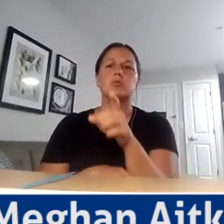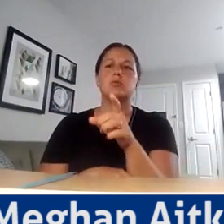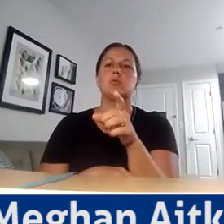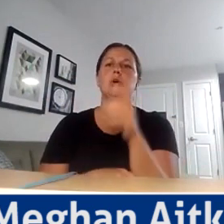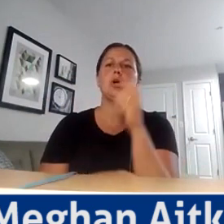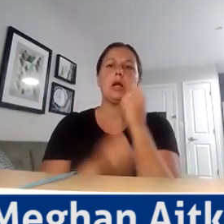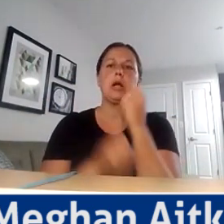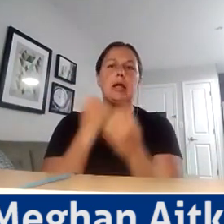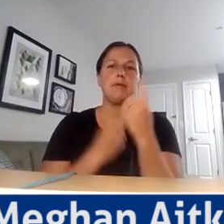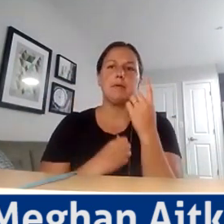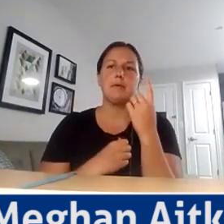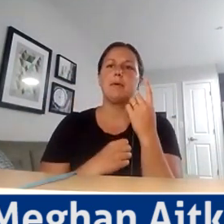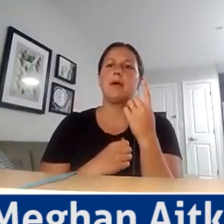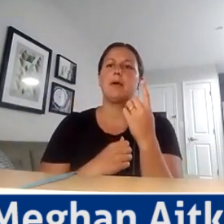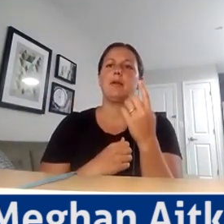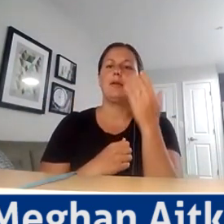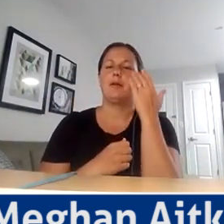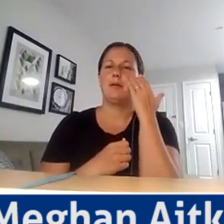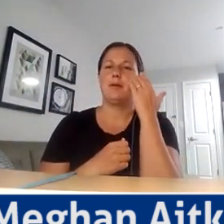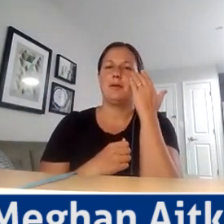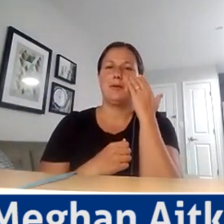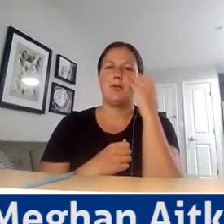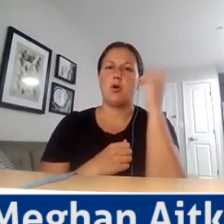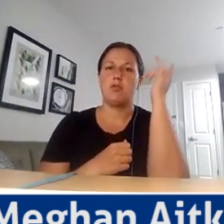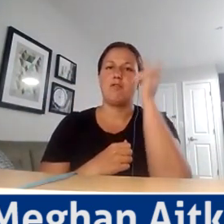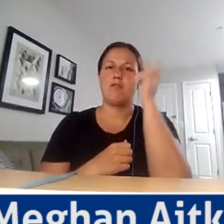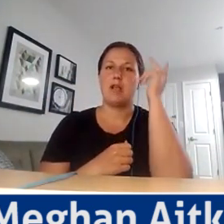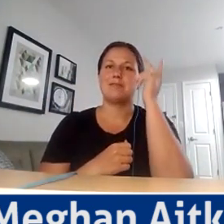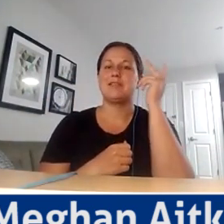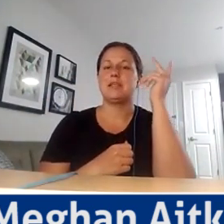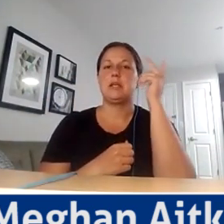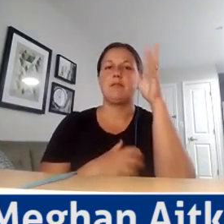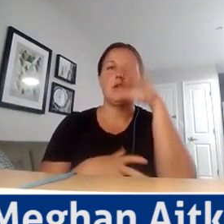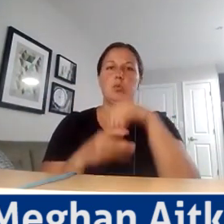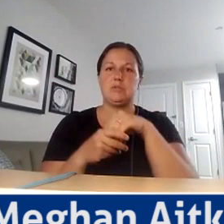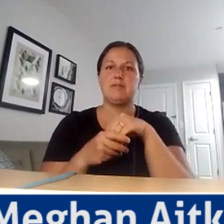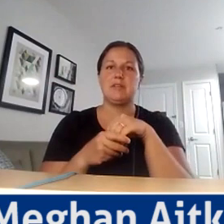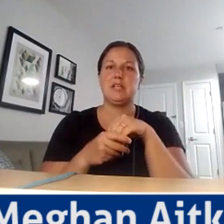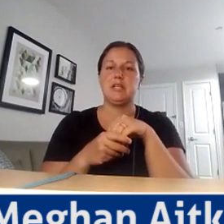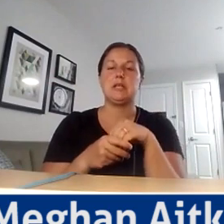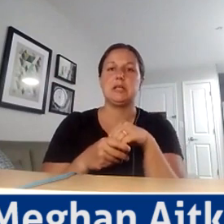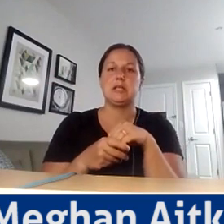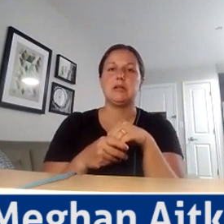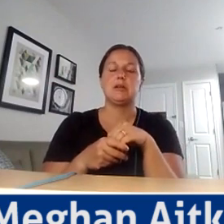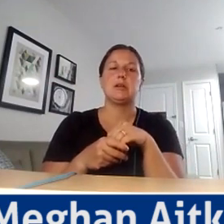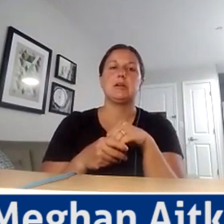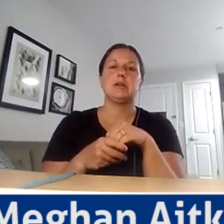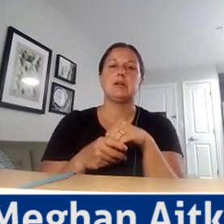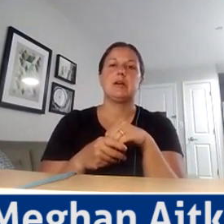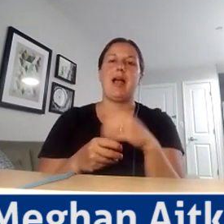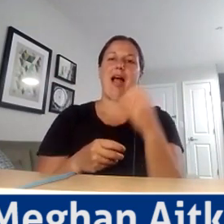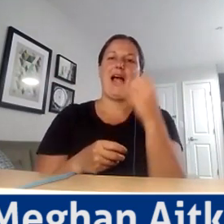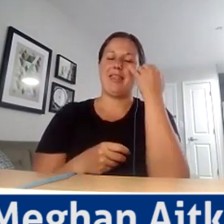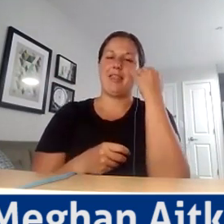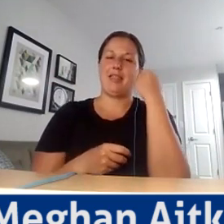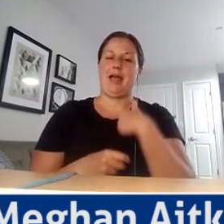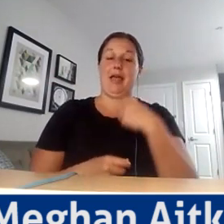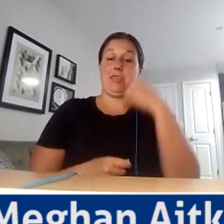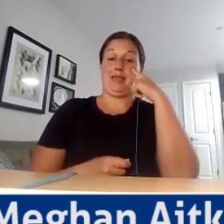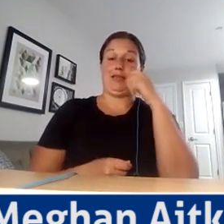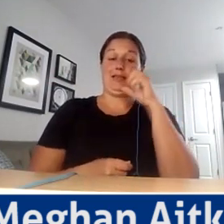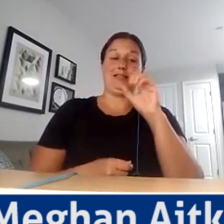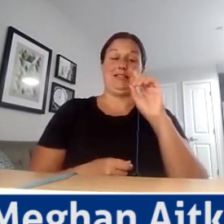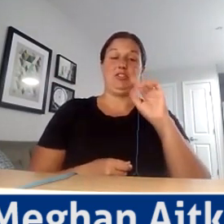everyone, that, you know, there's a philosophy of inclusivity here. I think that, you know, the SDGs and the more that align